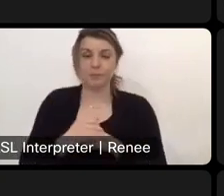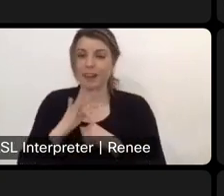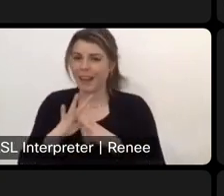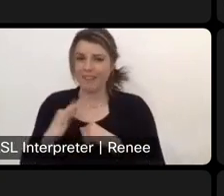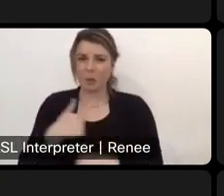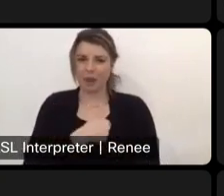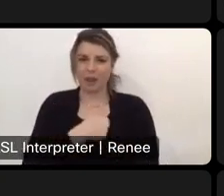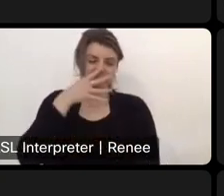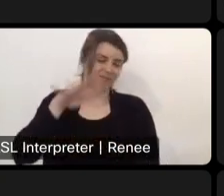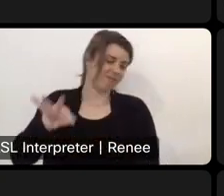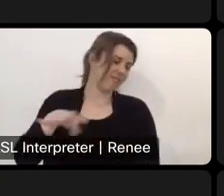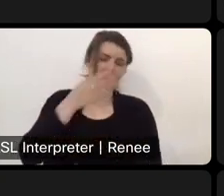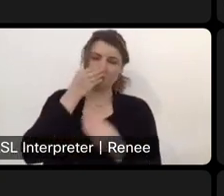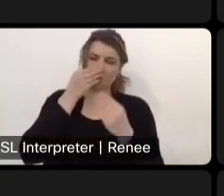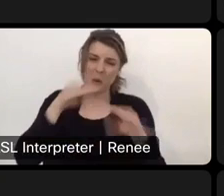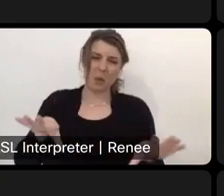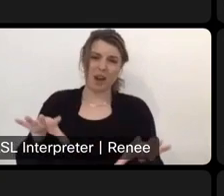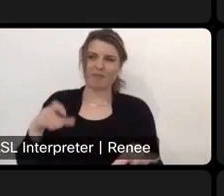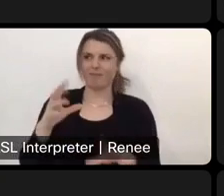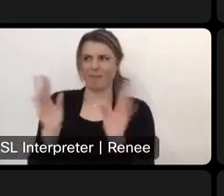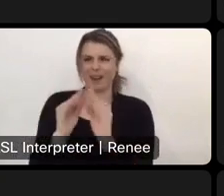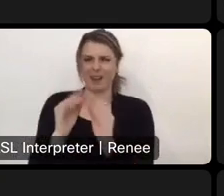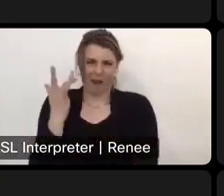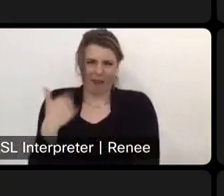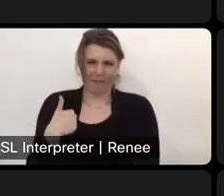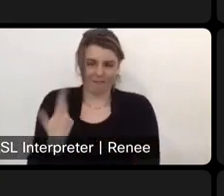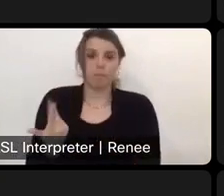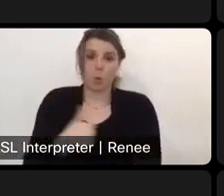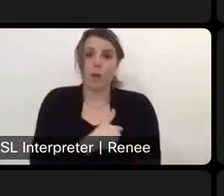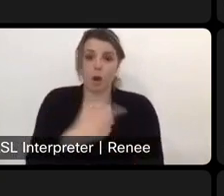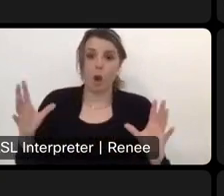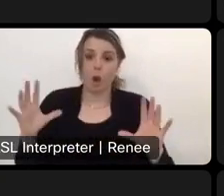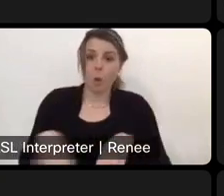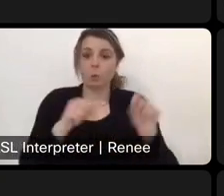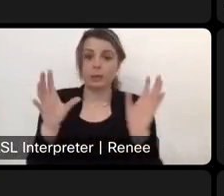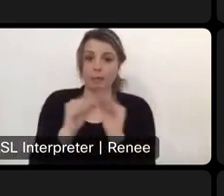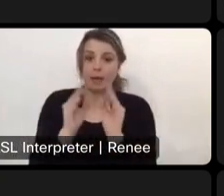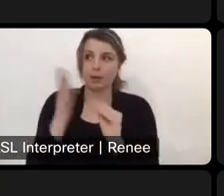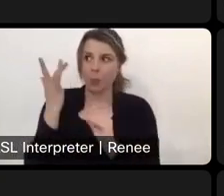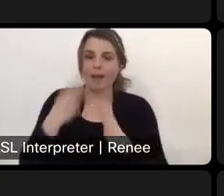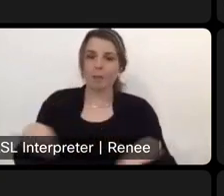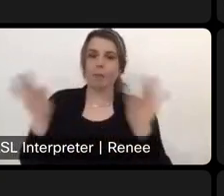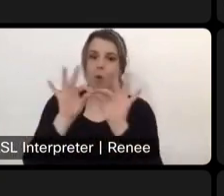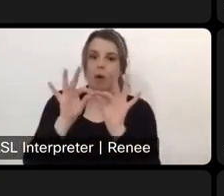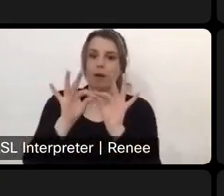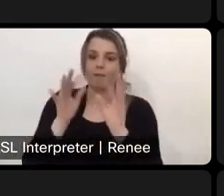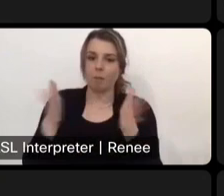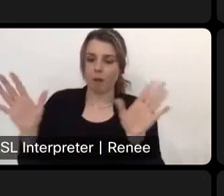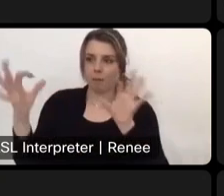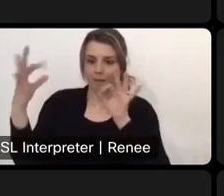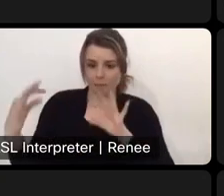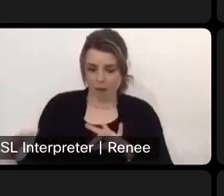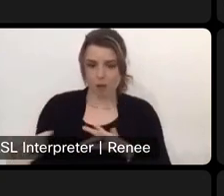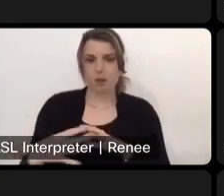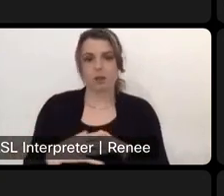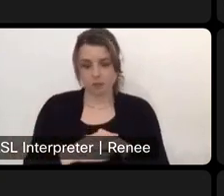holding these meetings, uh, we would just go forward and do what we're doing, but. It's very important to us that we gather public input. That's